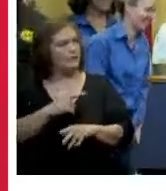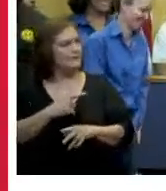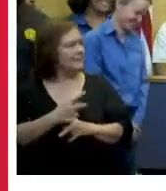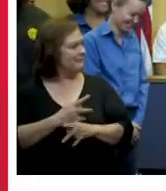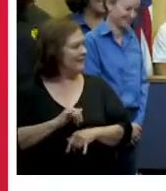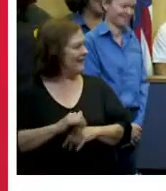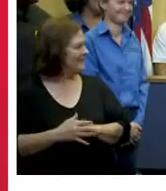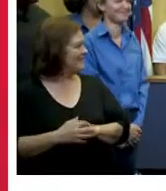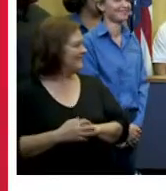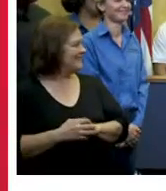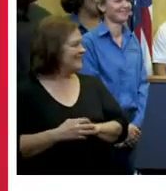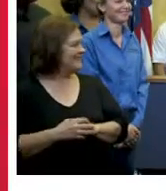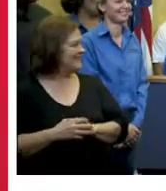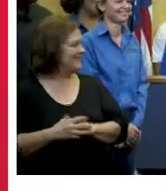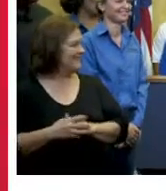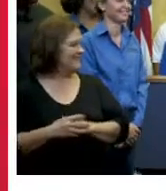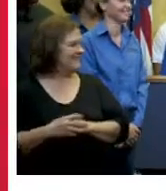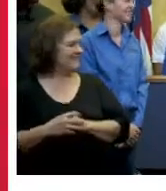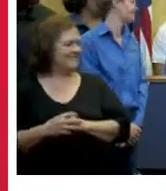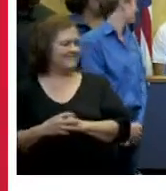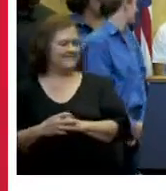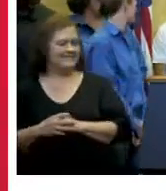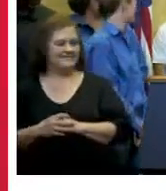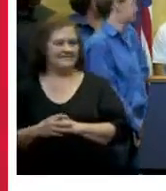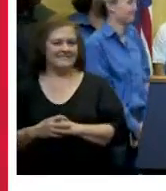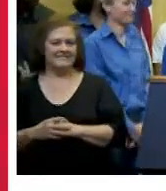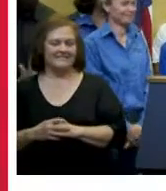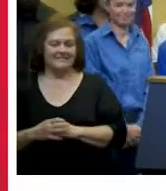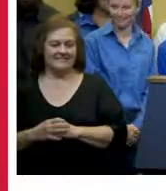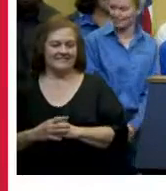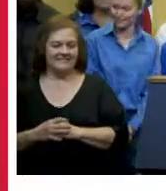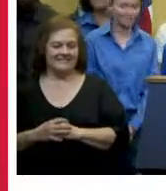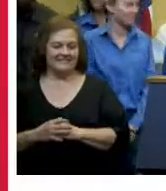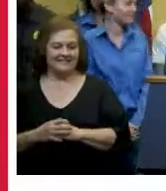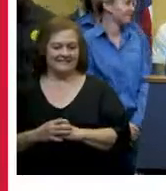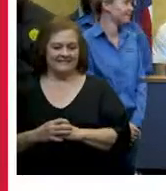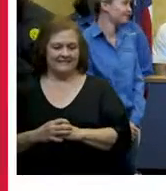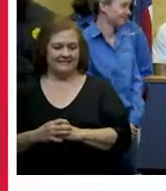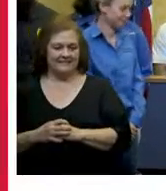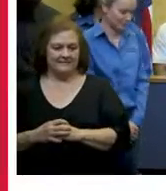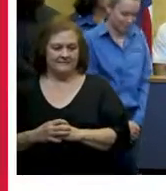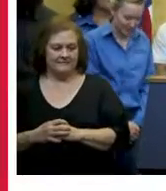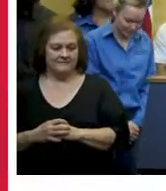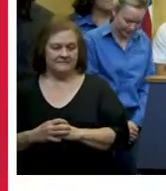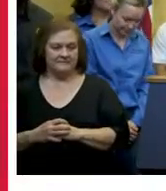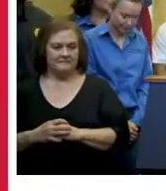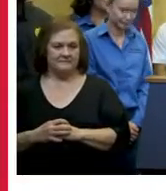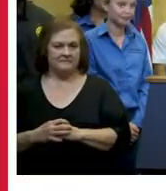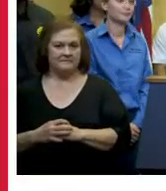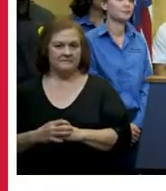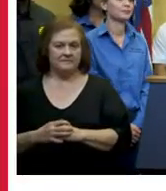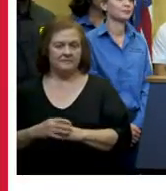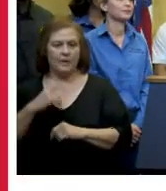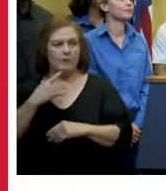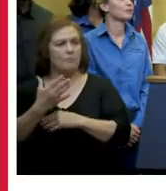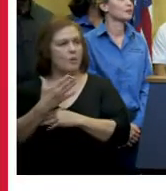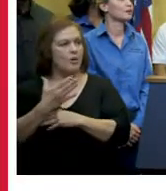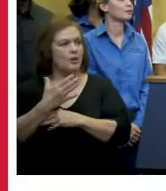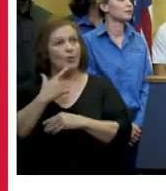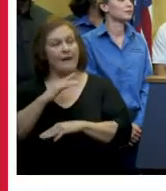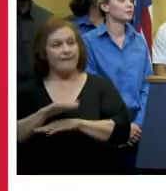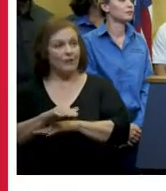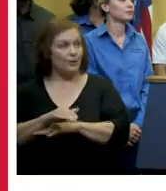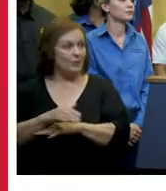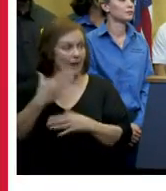that down councilwoman good morning or good